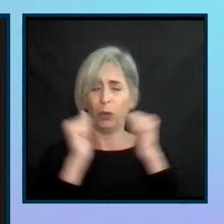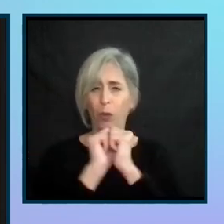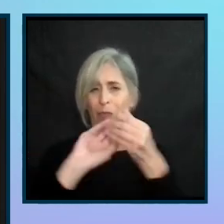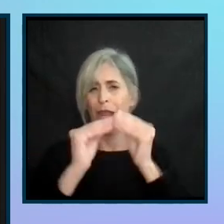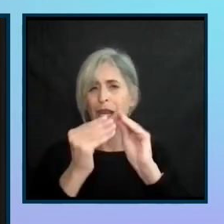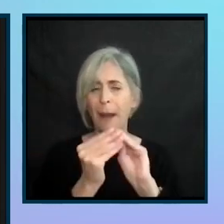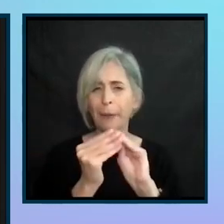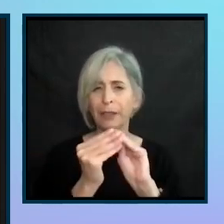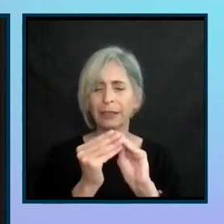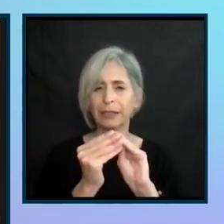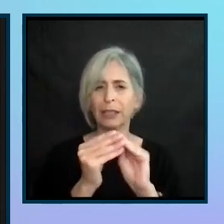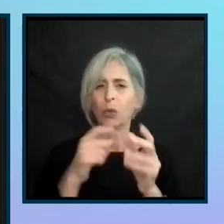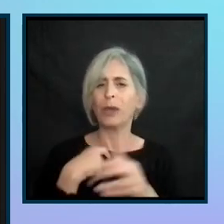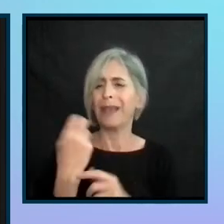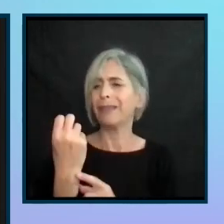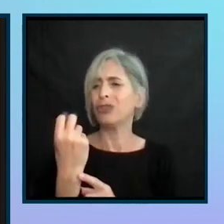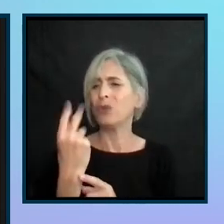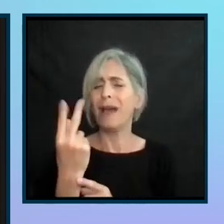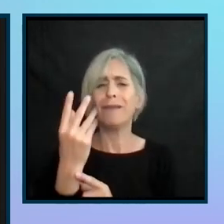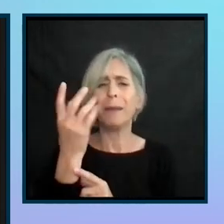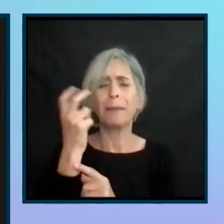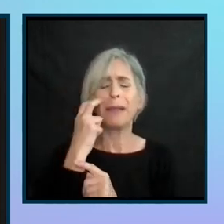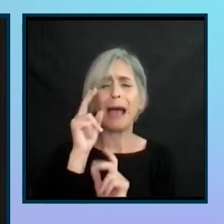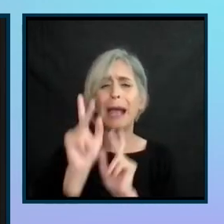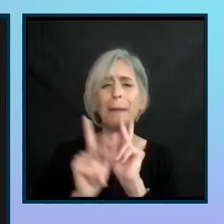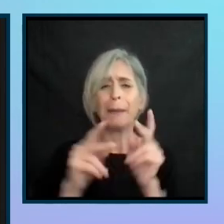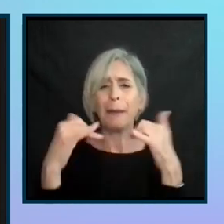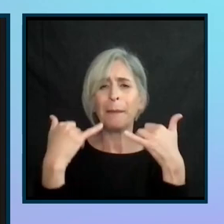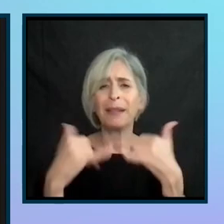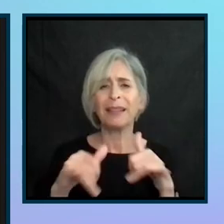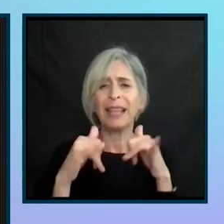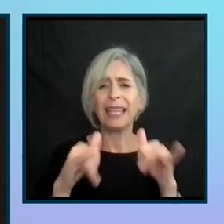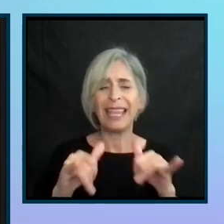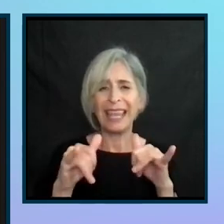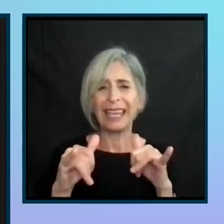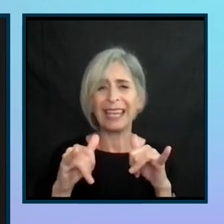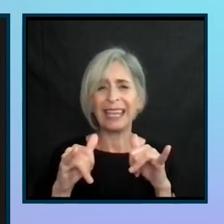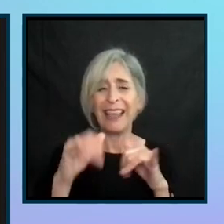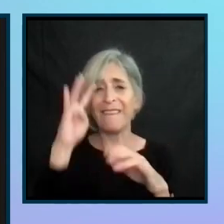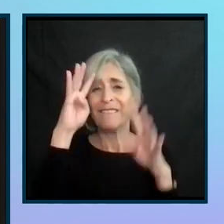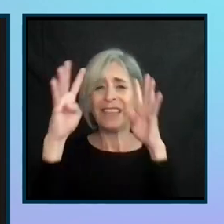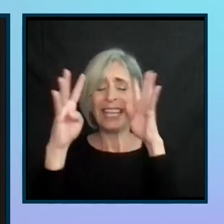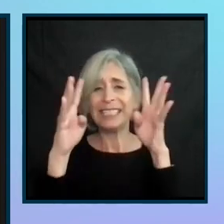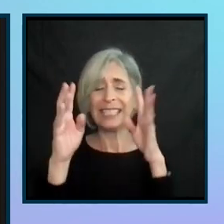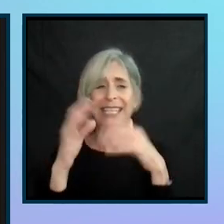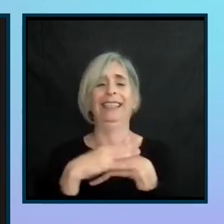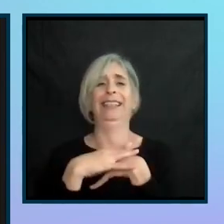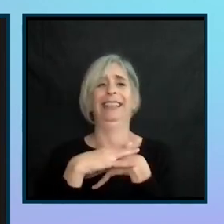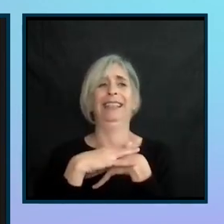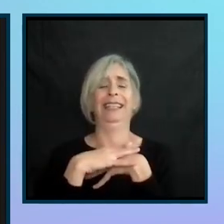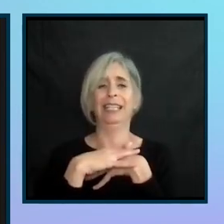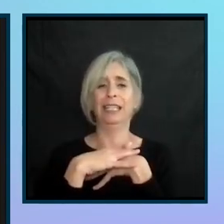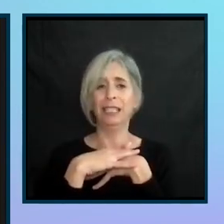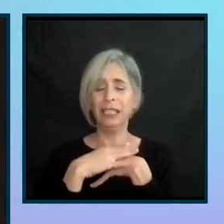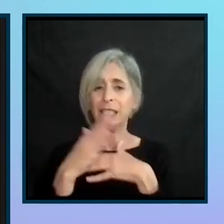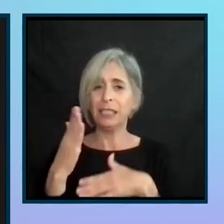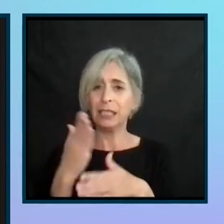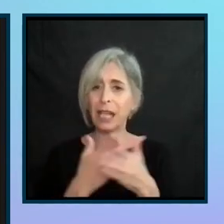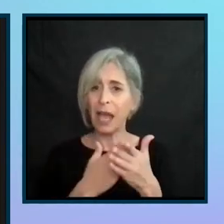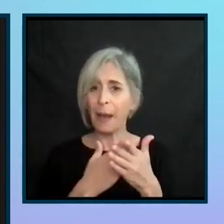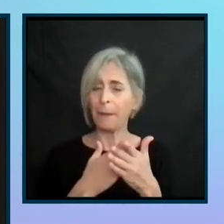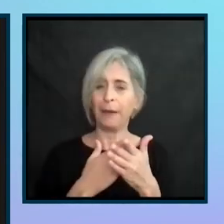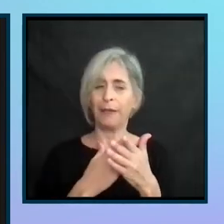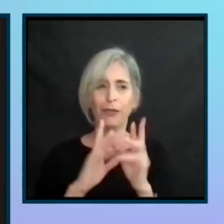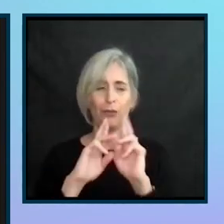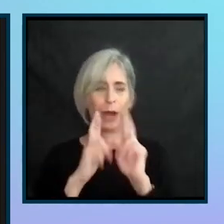had this league of 12 blind people playing fantasy was almost, you know, the